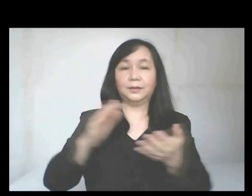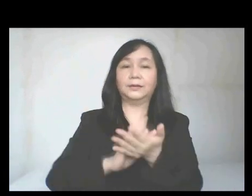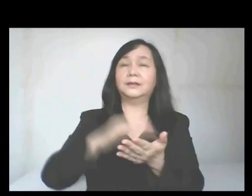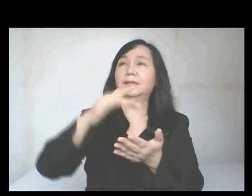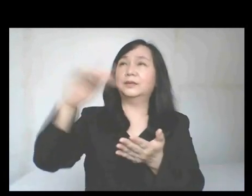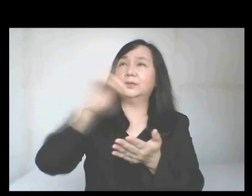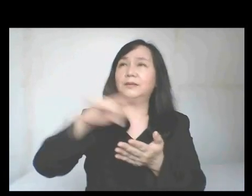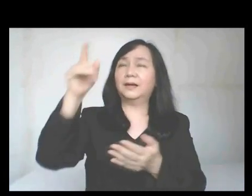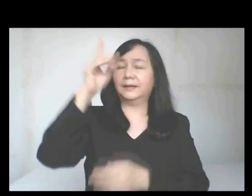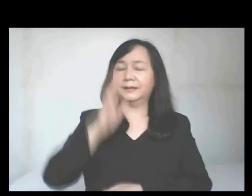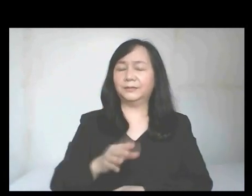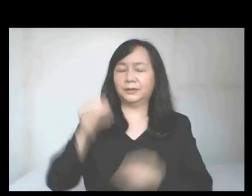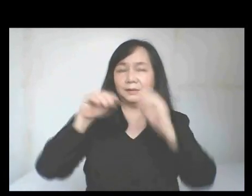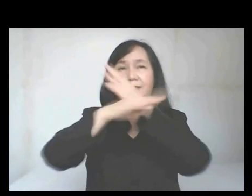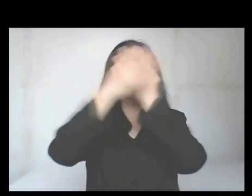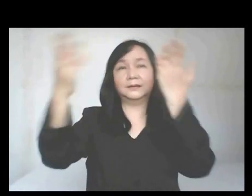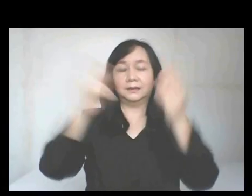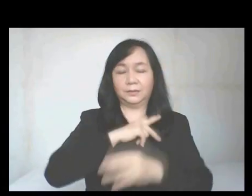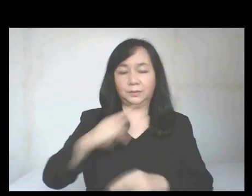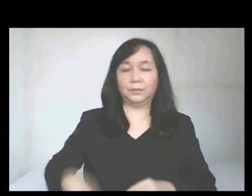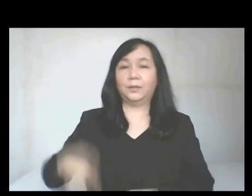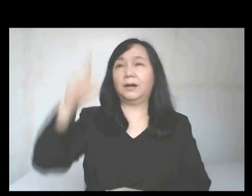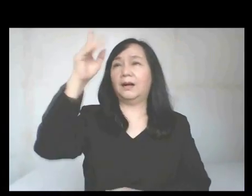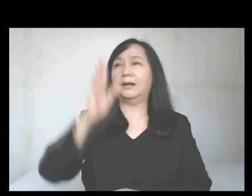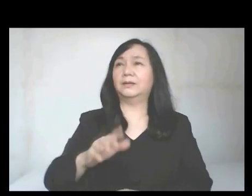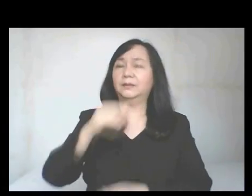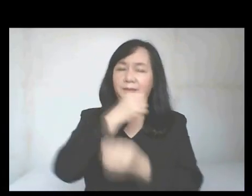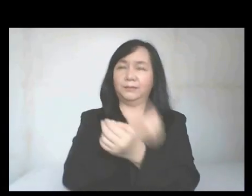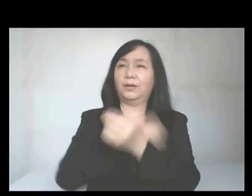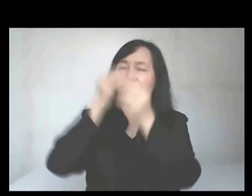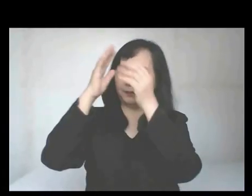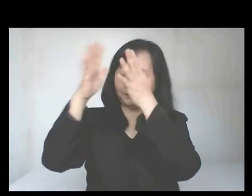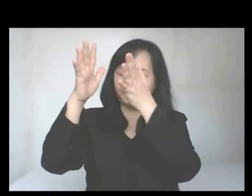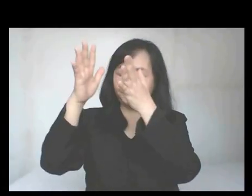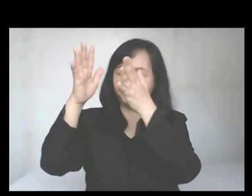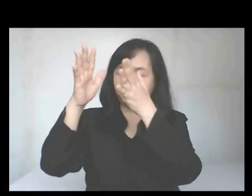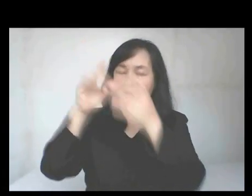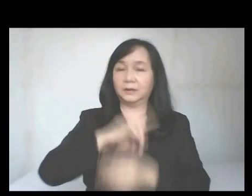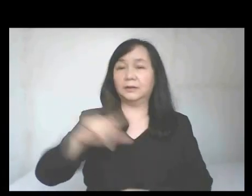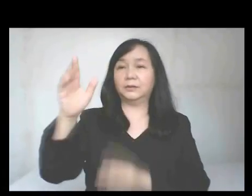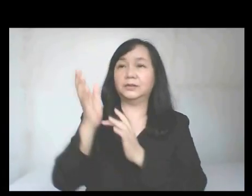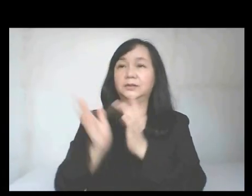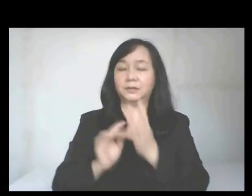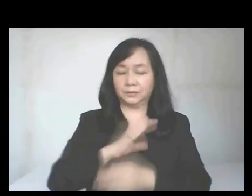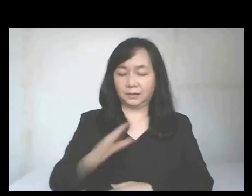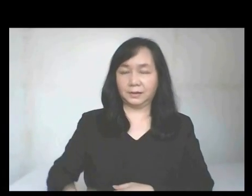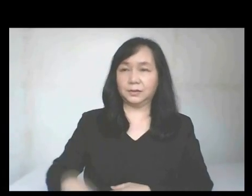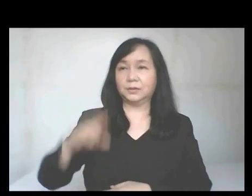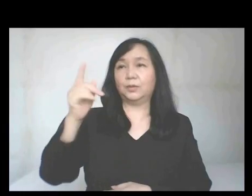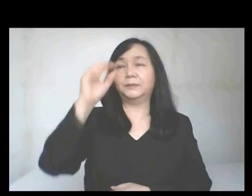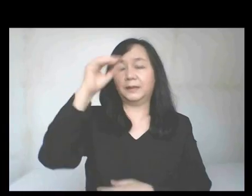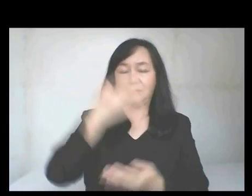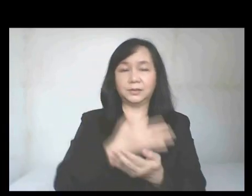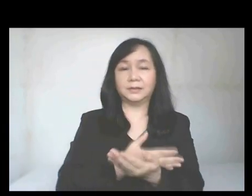glory. Lord God, Heavenly King, O God, Almighty Father. Lord Jesus Christ,